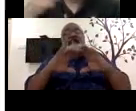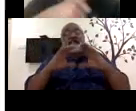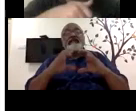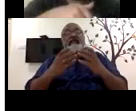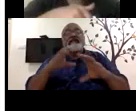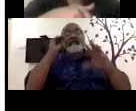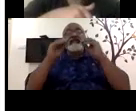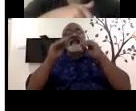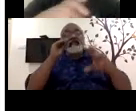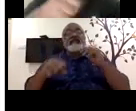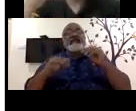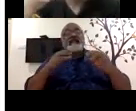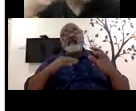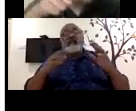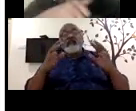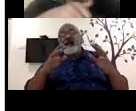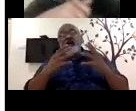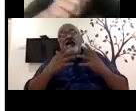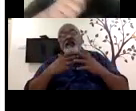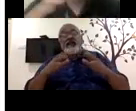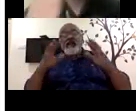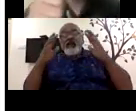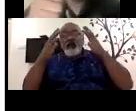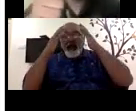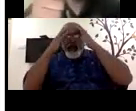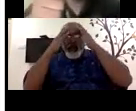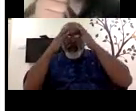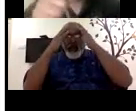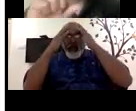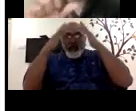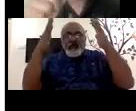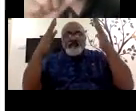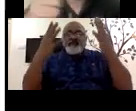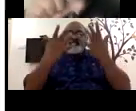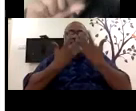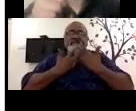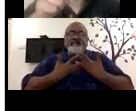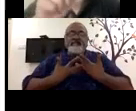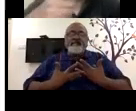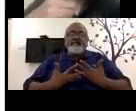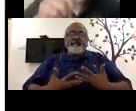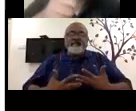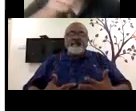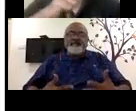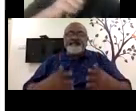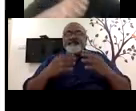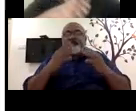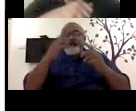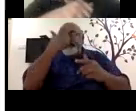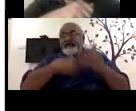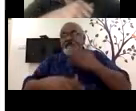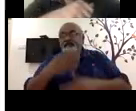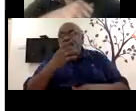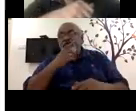it tires individuals and tires the person with disability even more. Sometimes we mistake that as the person does not